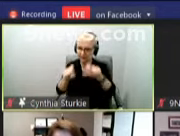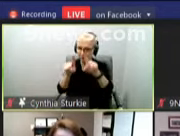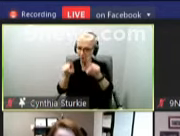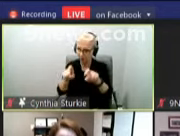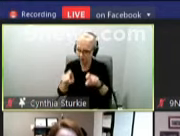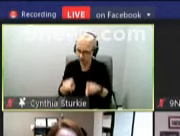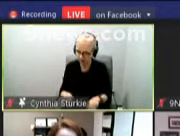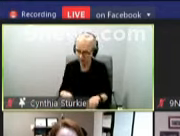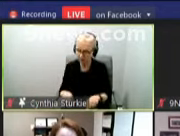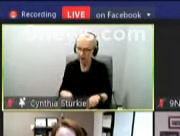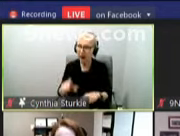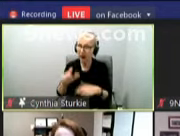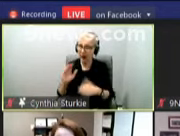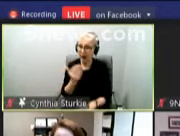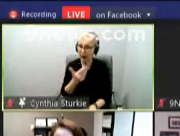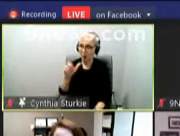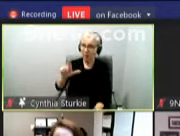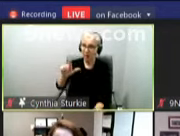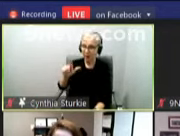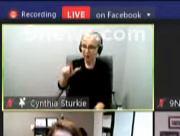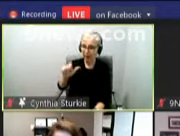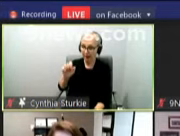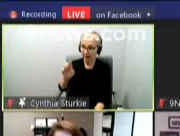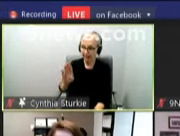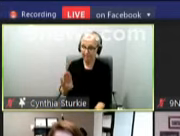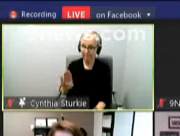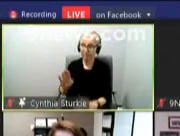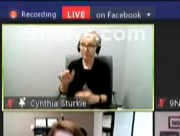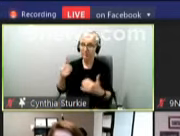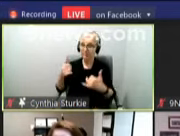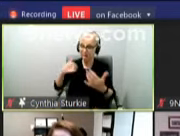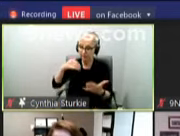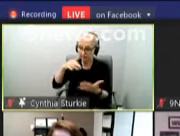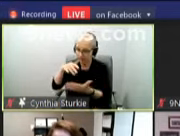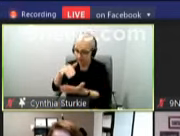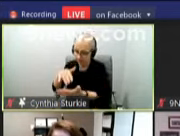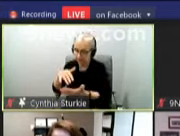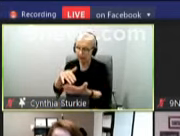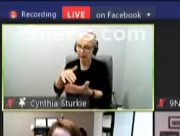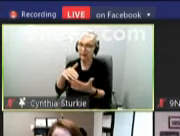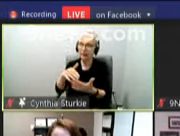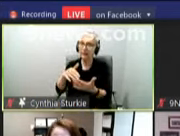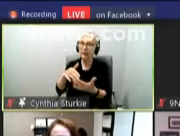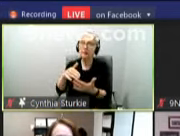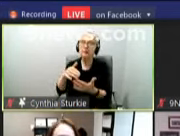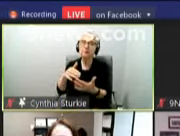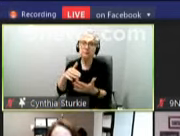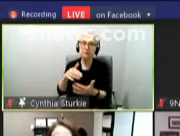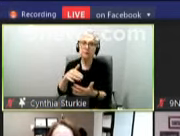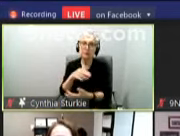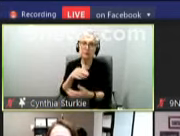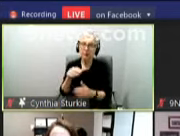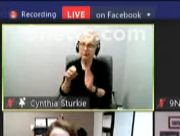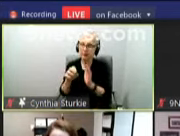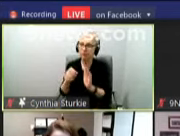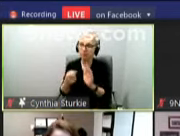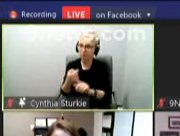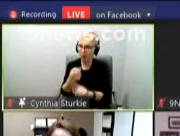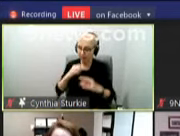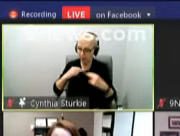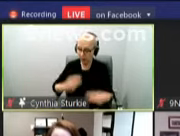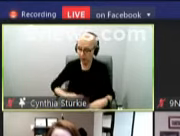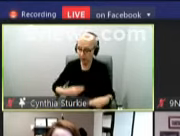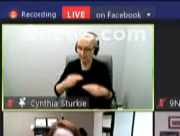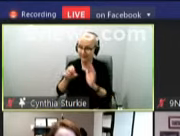The CDPHE laboratory and some private labs are currently conducting the sequencing on positive human samples for COVID